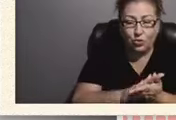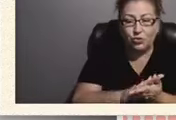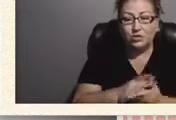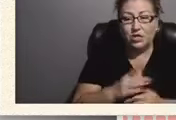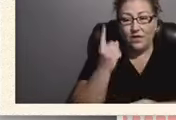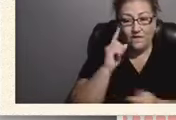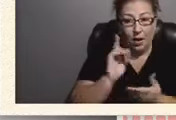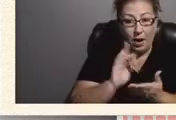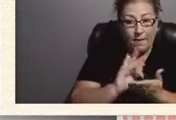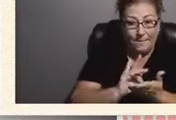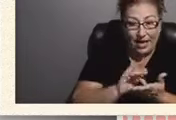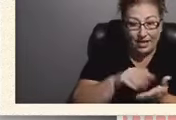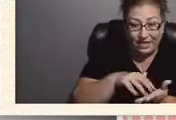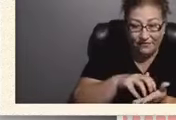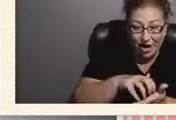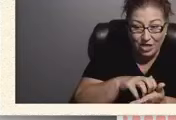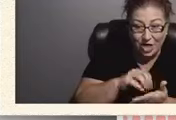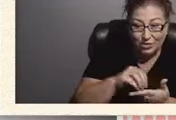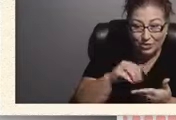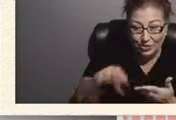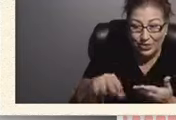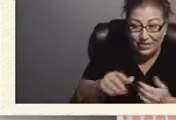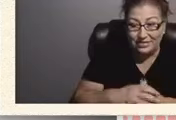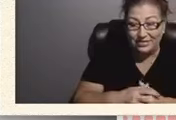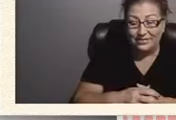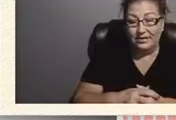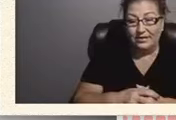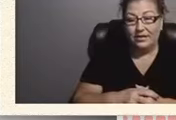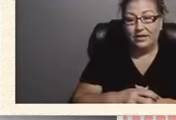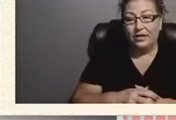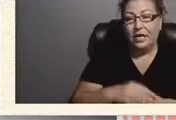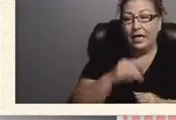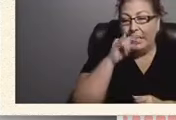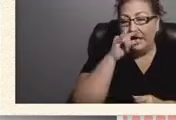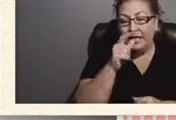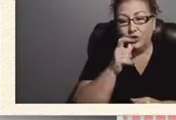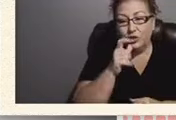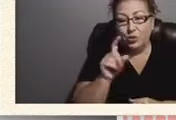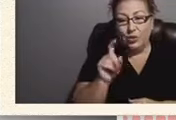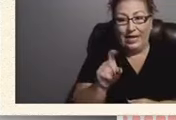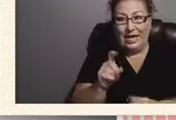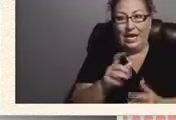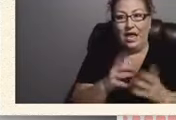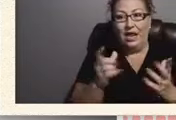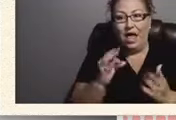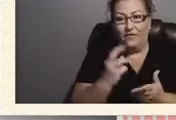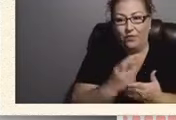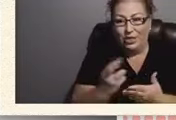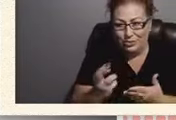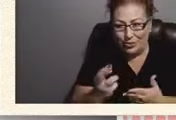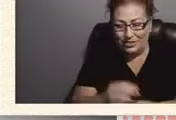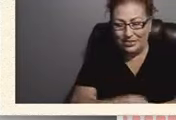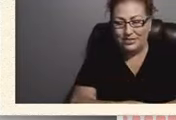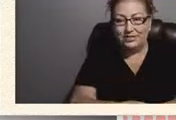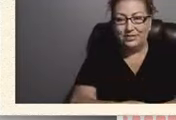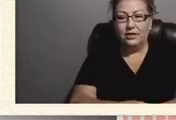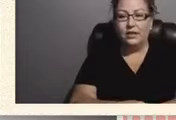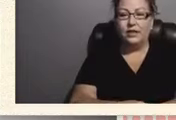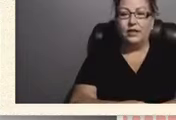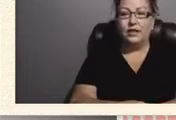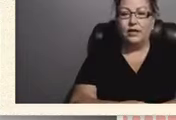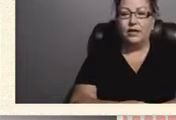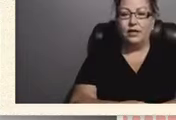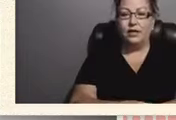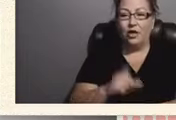fragile students, kids who need a lot of resources. You're going to make them wear the